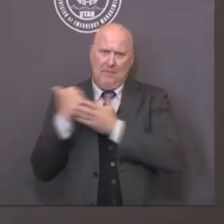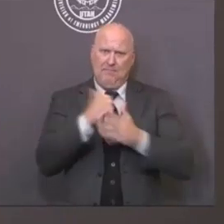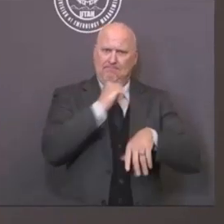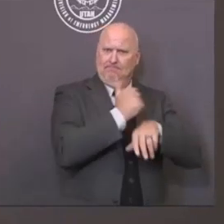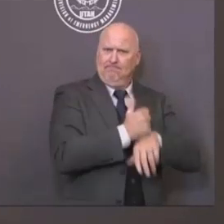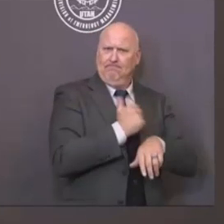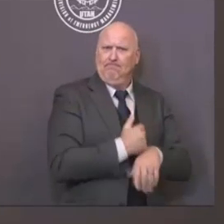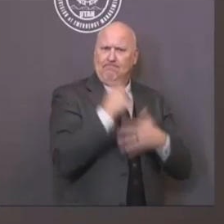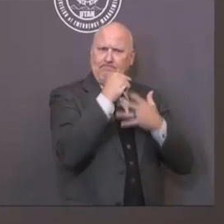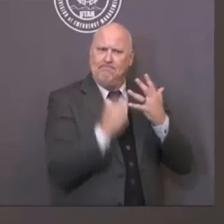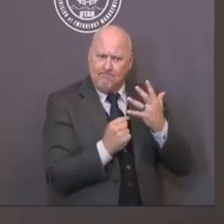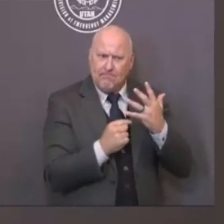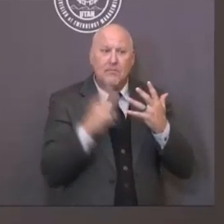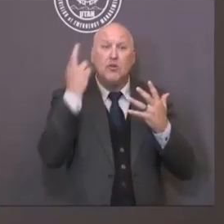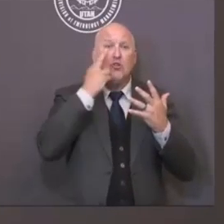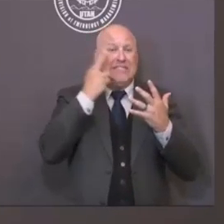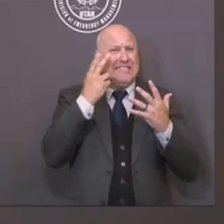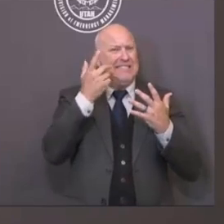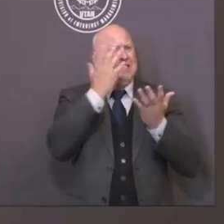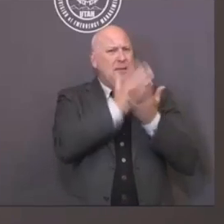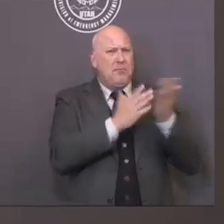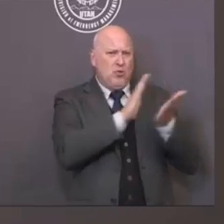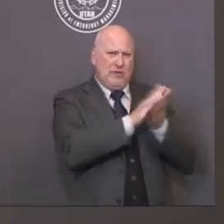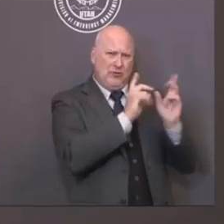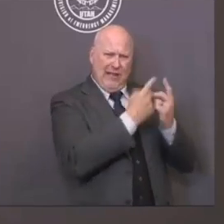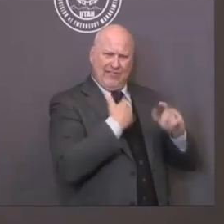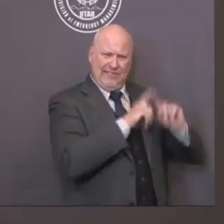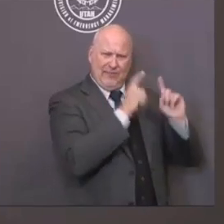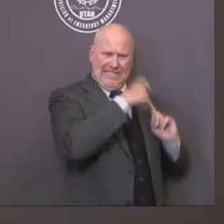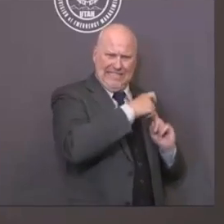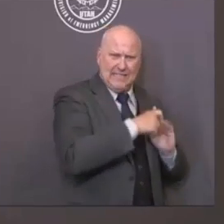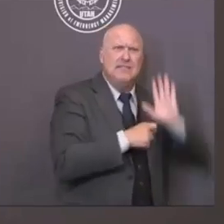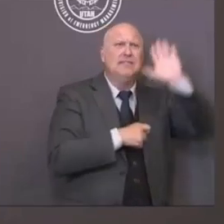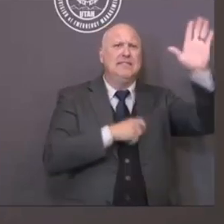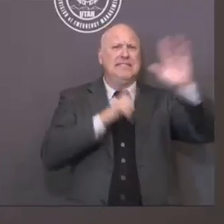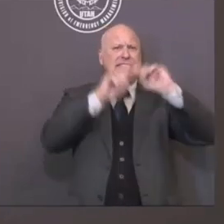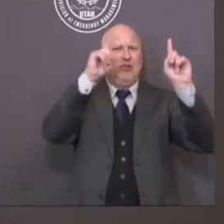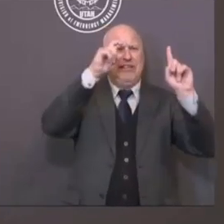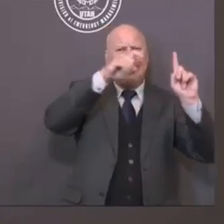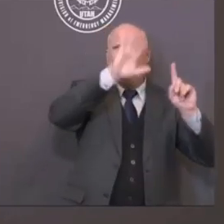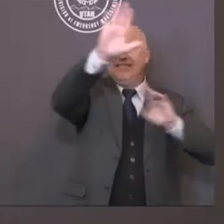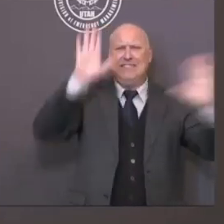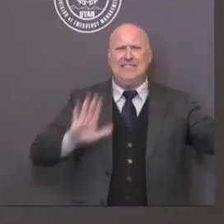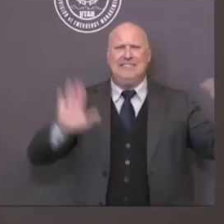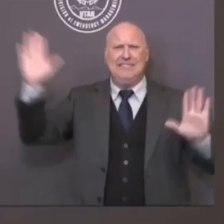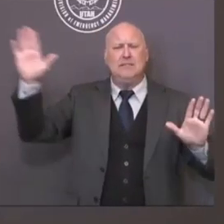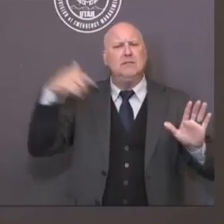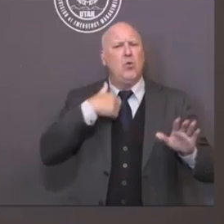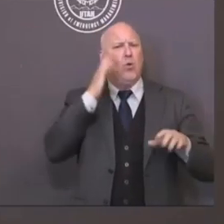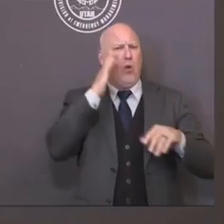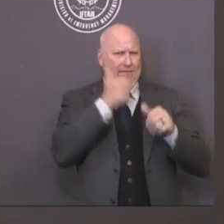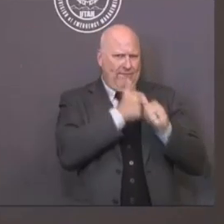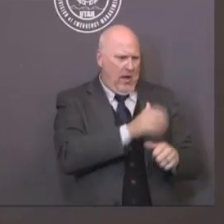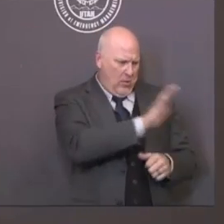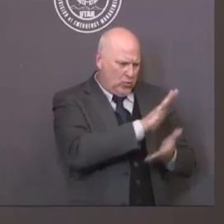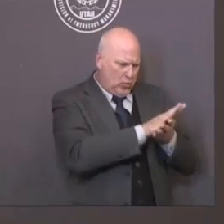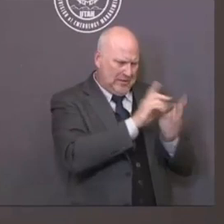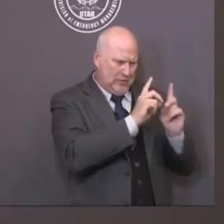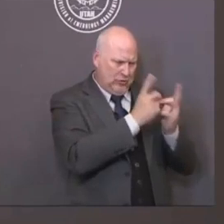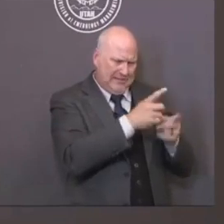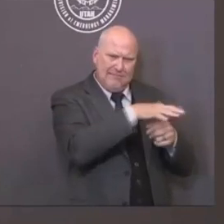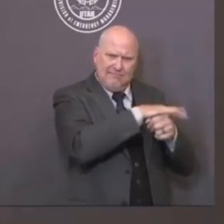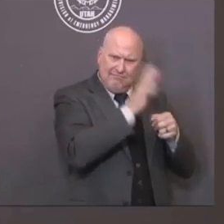the same, a lot of similarities, but respecting the unique differences of the location, the size of the school, the